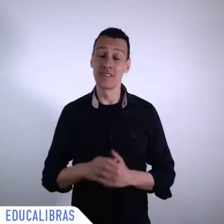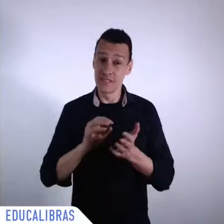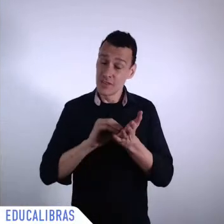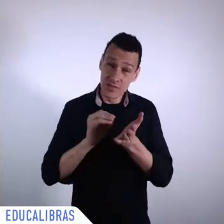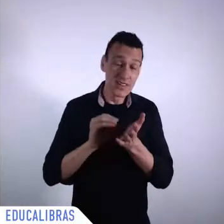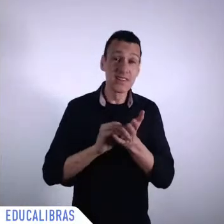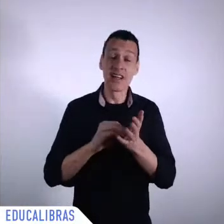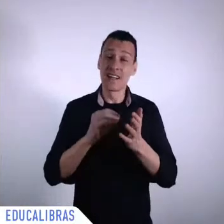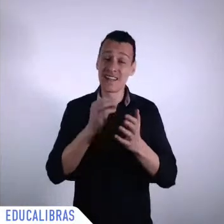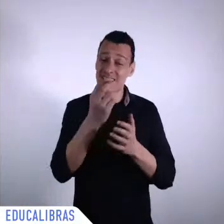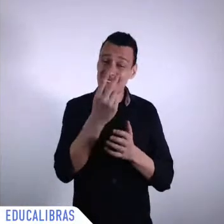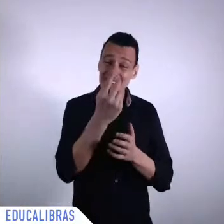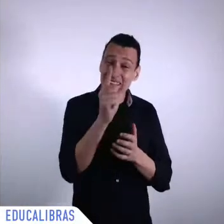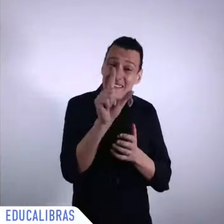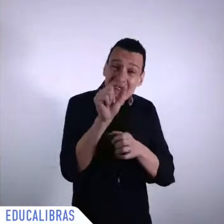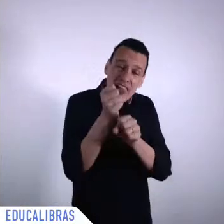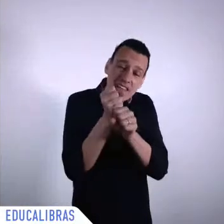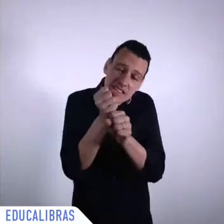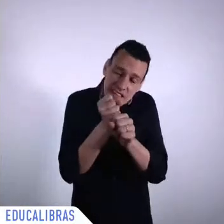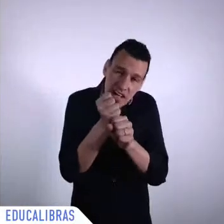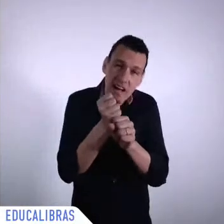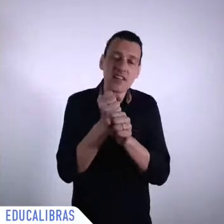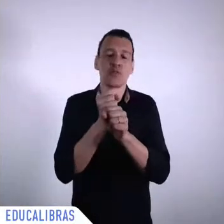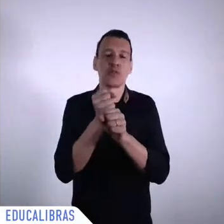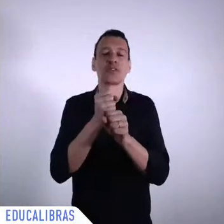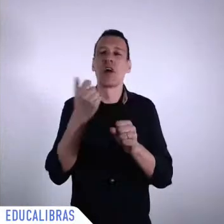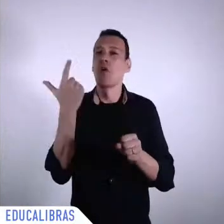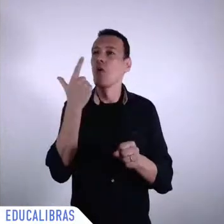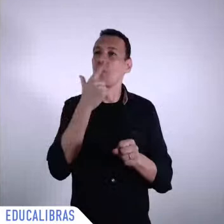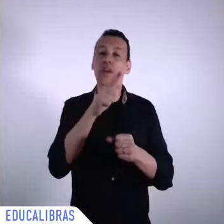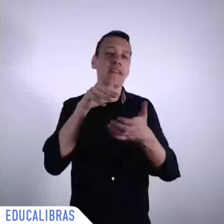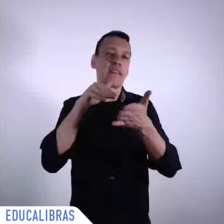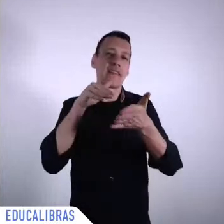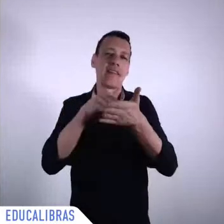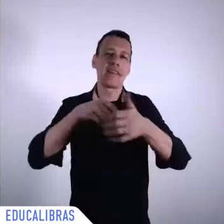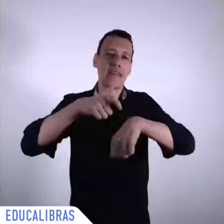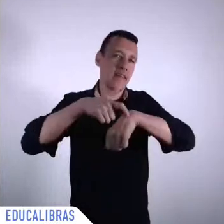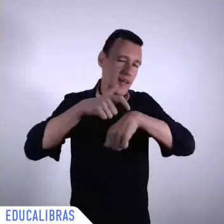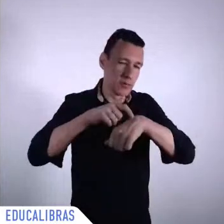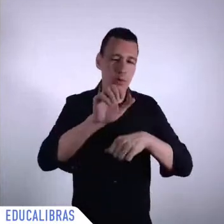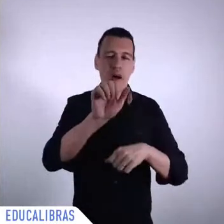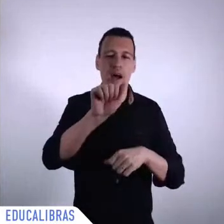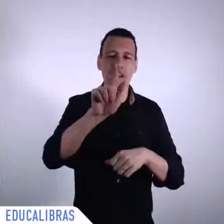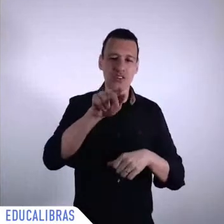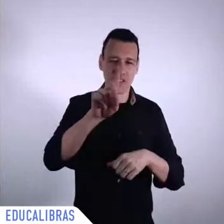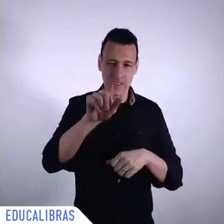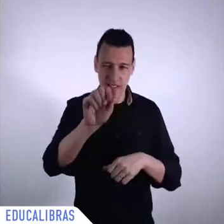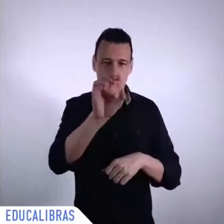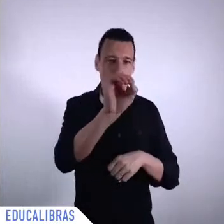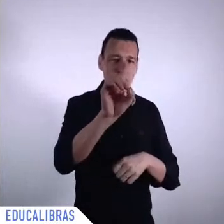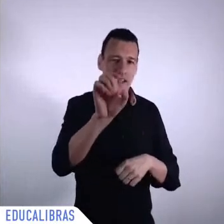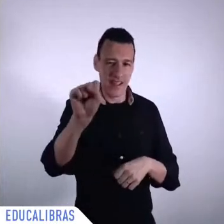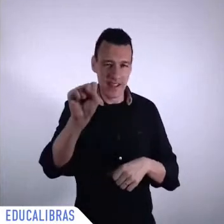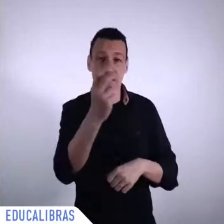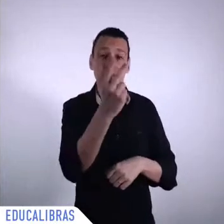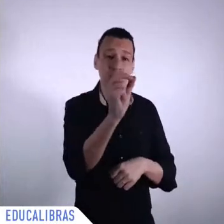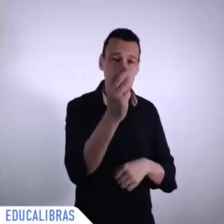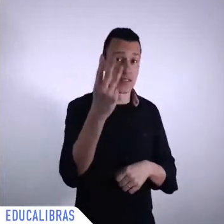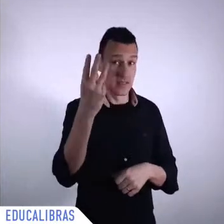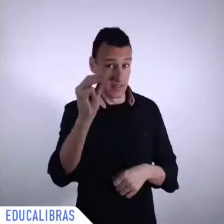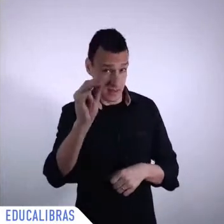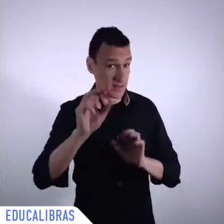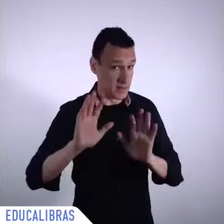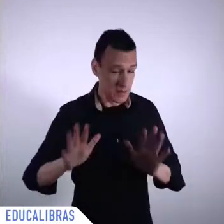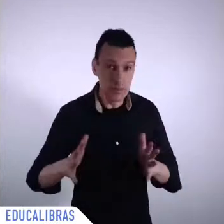the 2030 Agenda is an urgent call to action and an ambitious agenda for the promotion of peace and prosperity